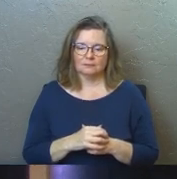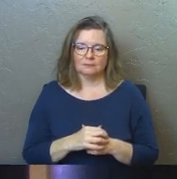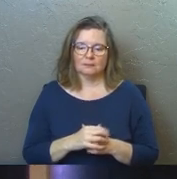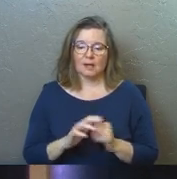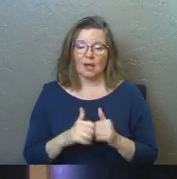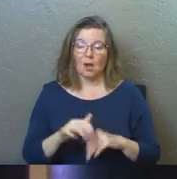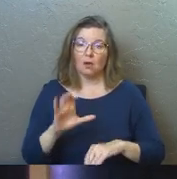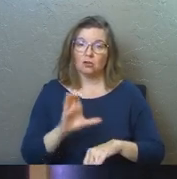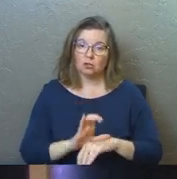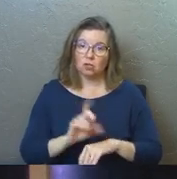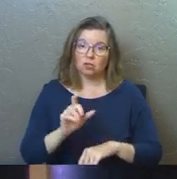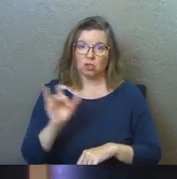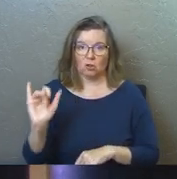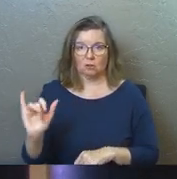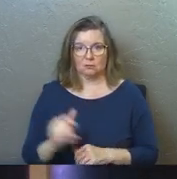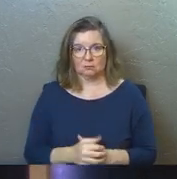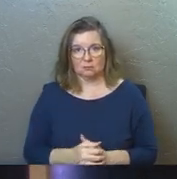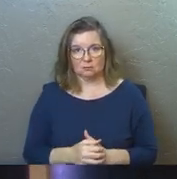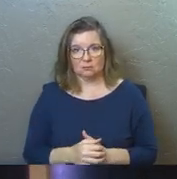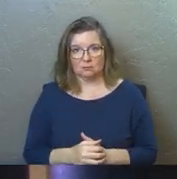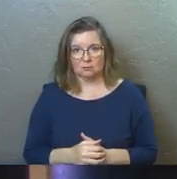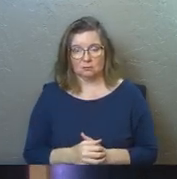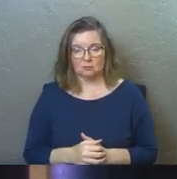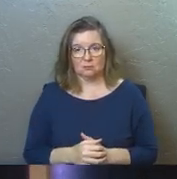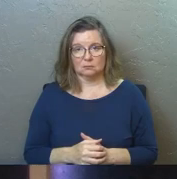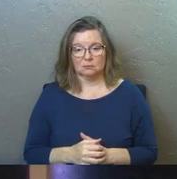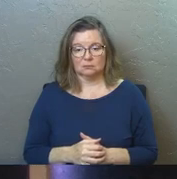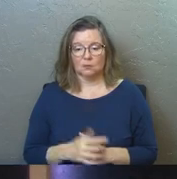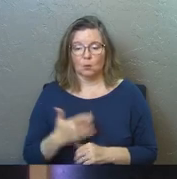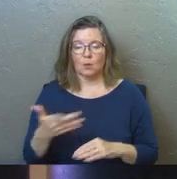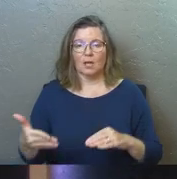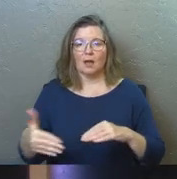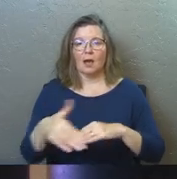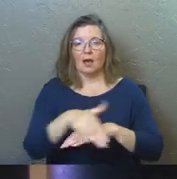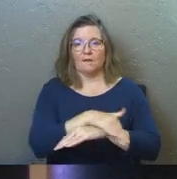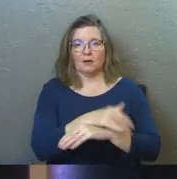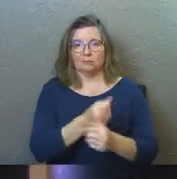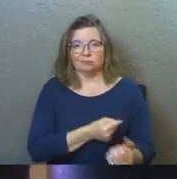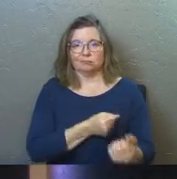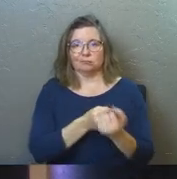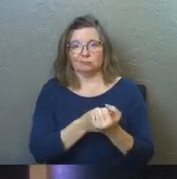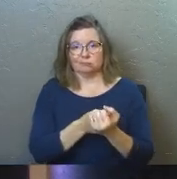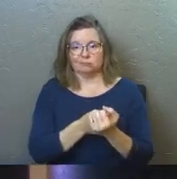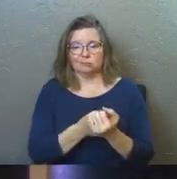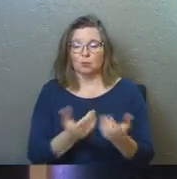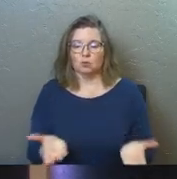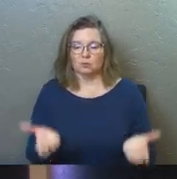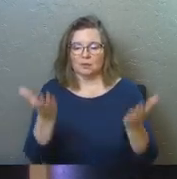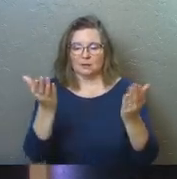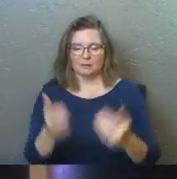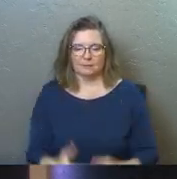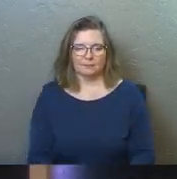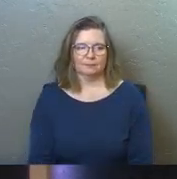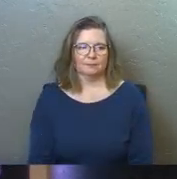That is how the church should look. That we would cover. Love covers. Would you stand?